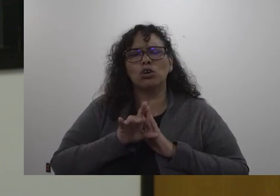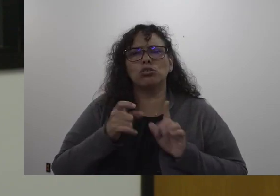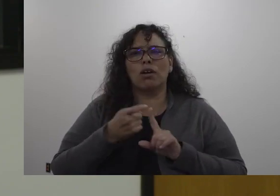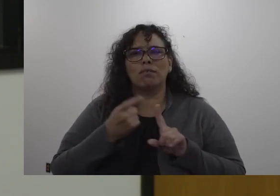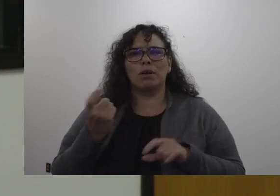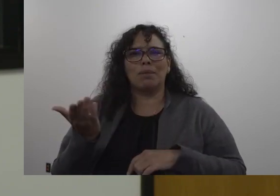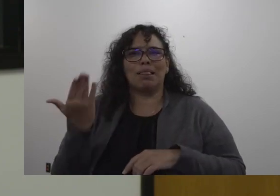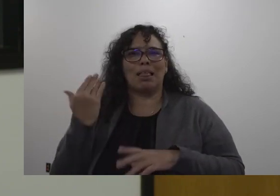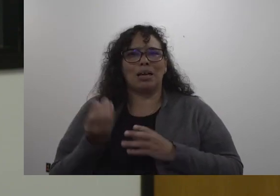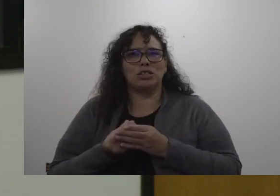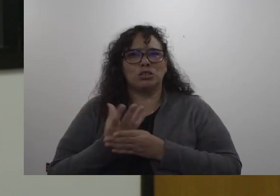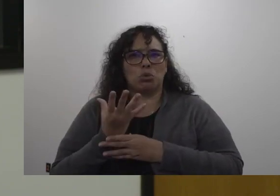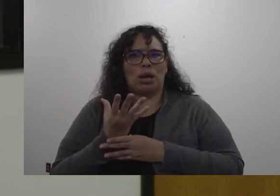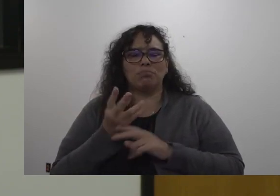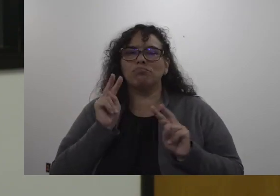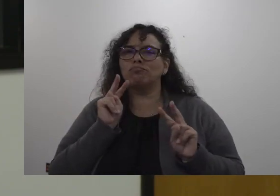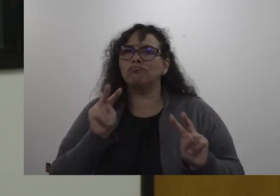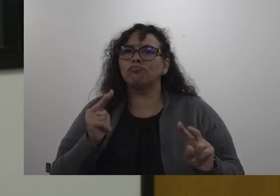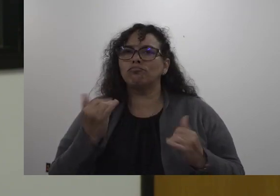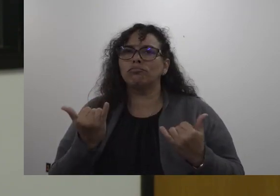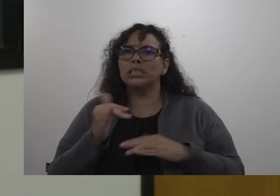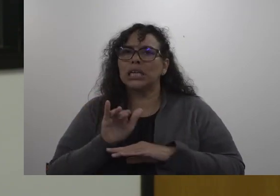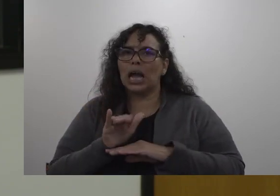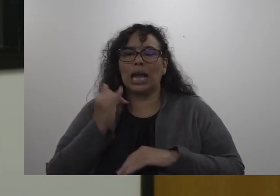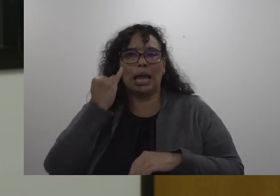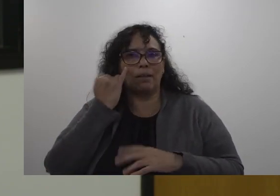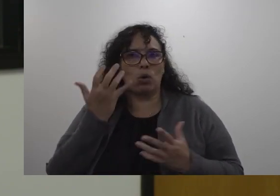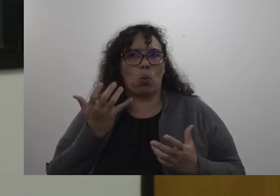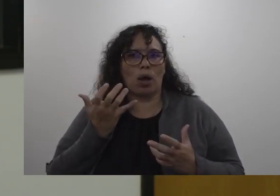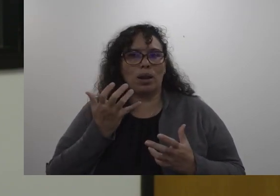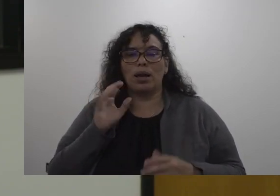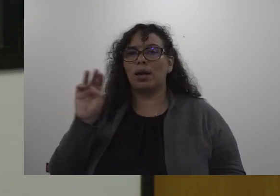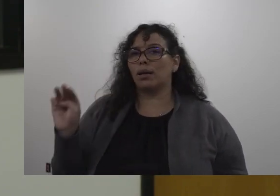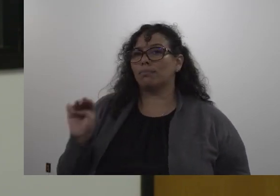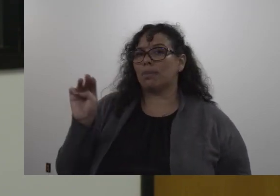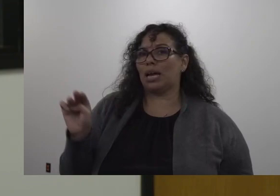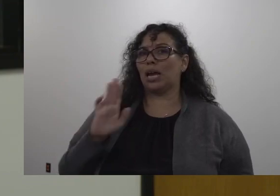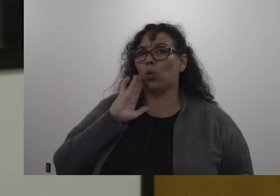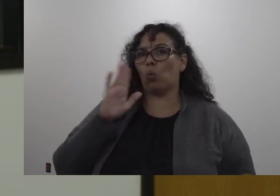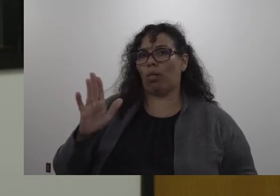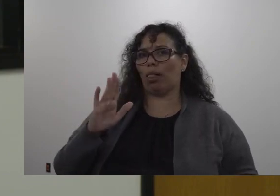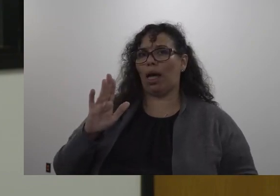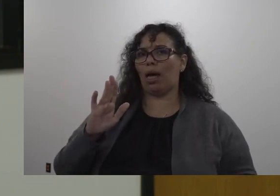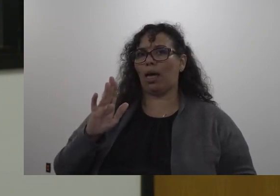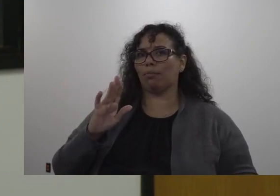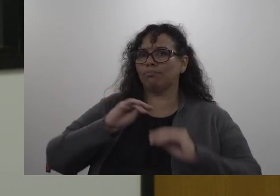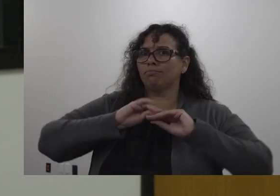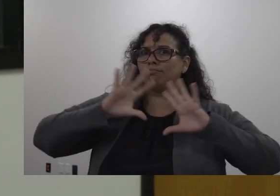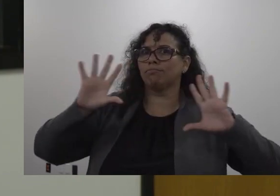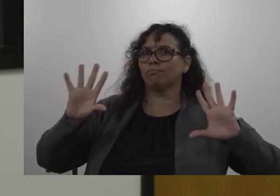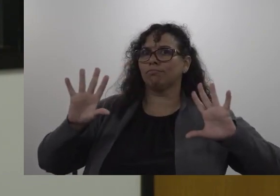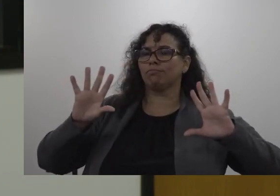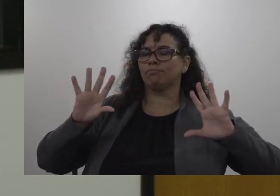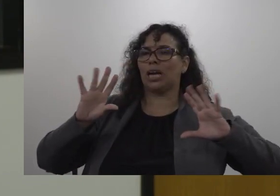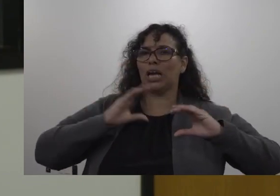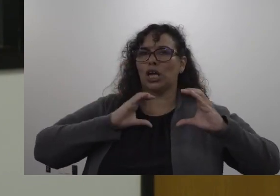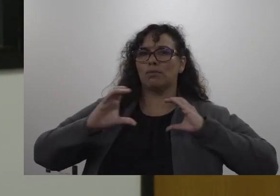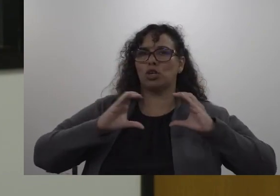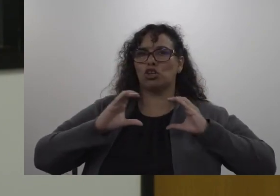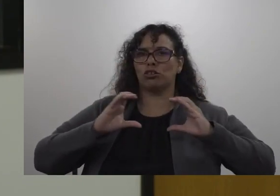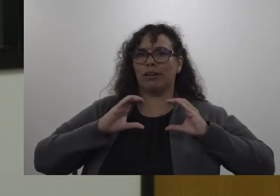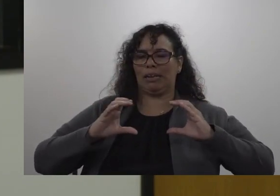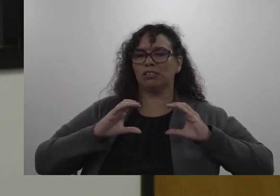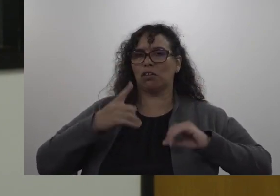that they could look at tonight if they wanted to but by Monday we will have communication out to the community that reflects this new information